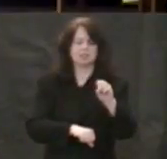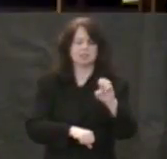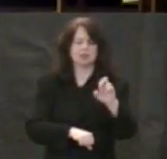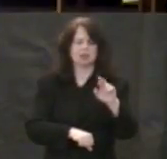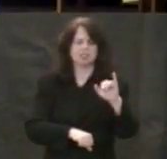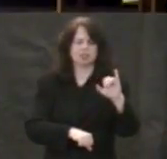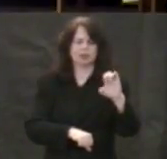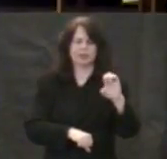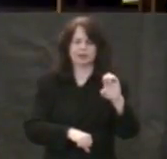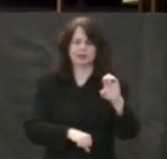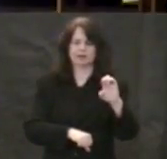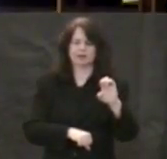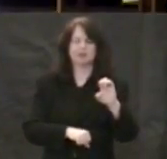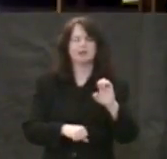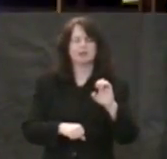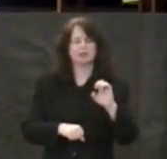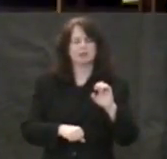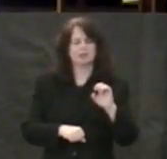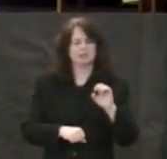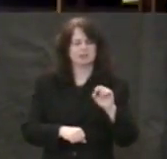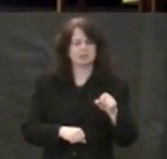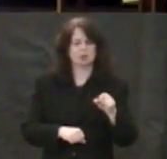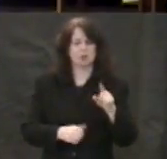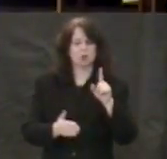Now that's one we can bite into.